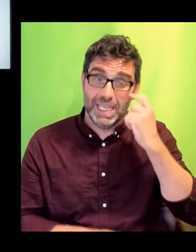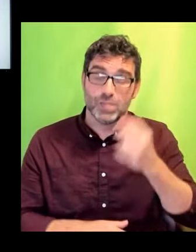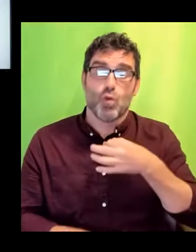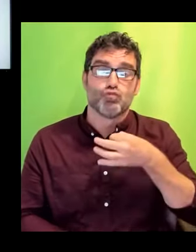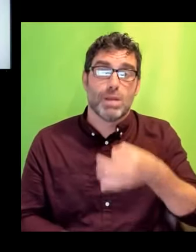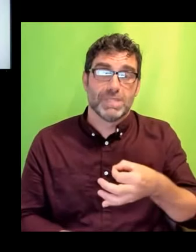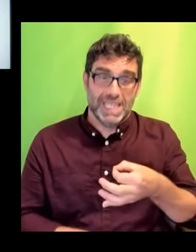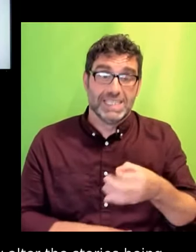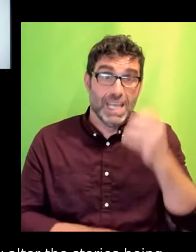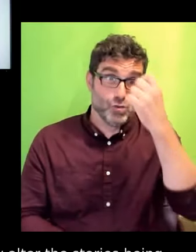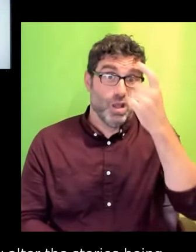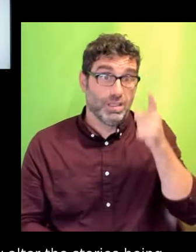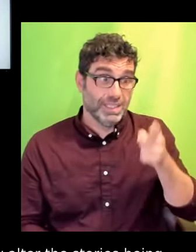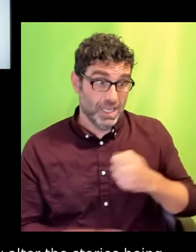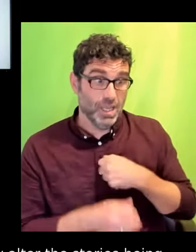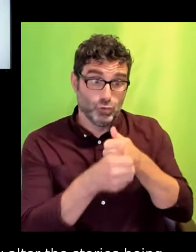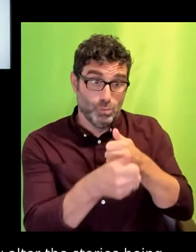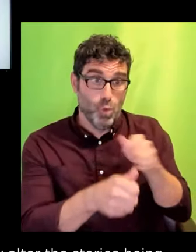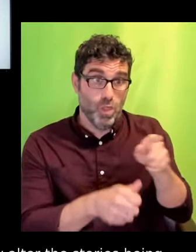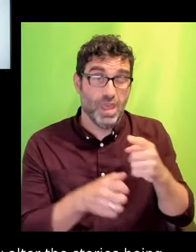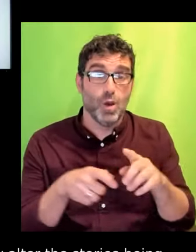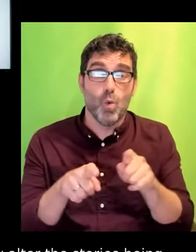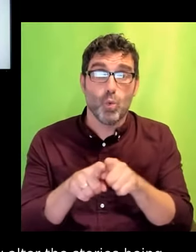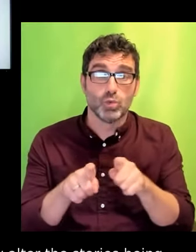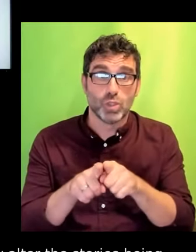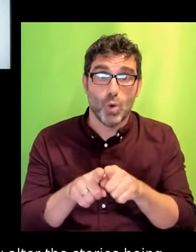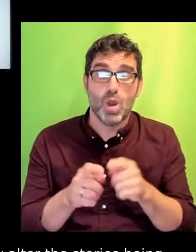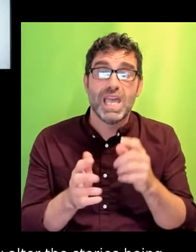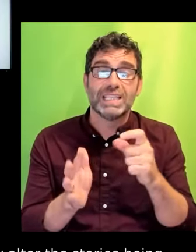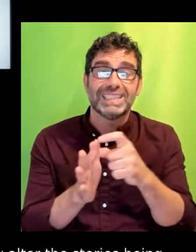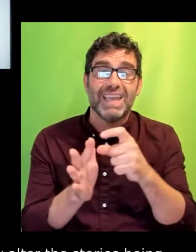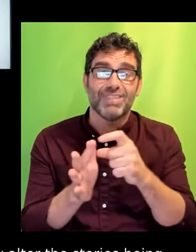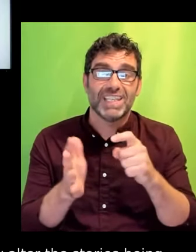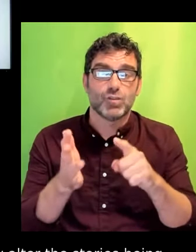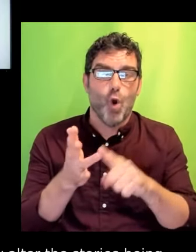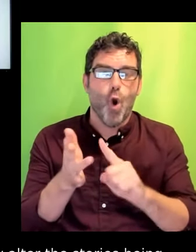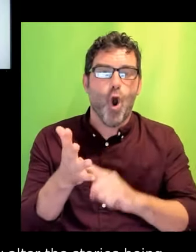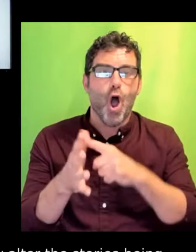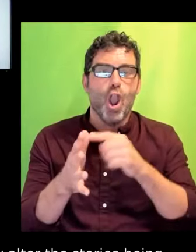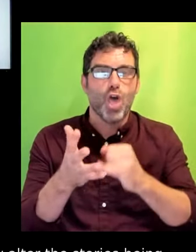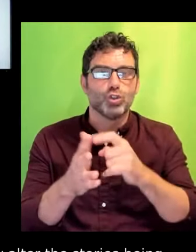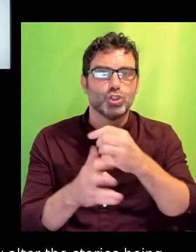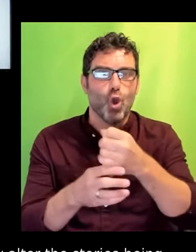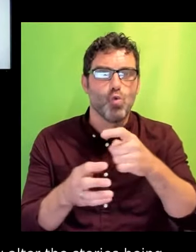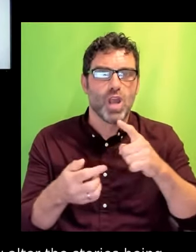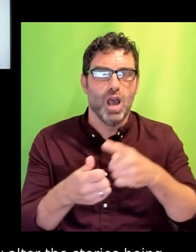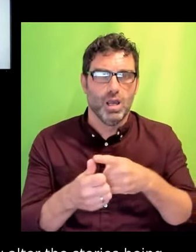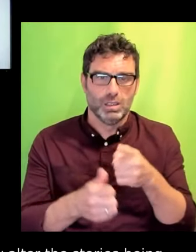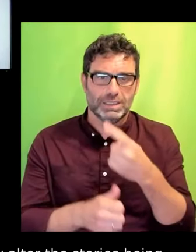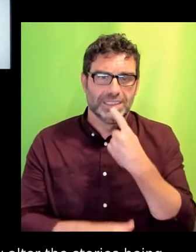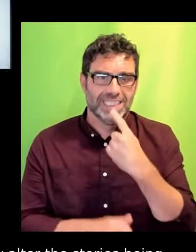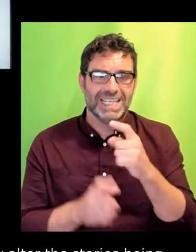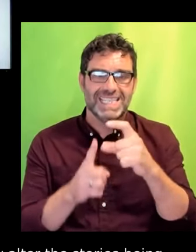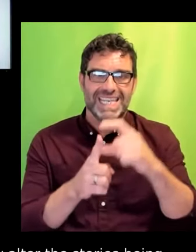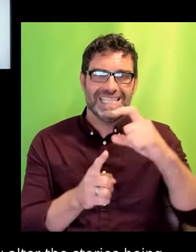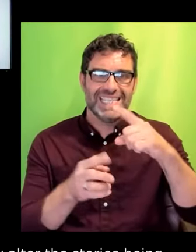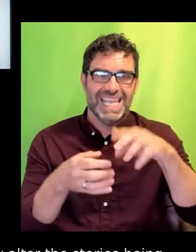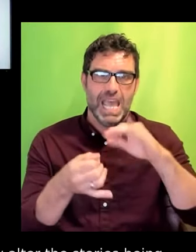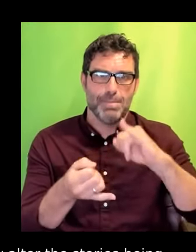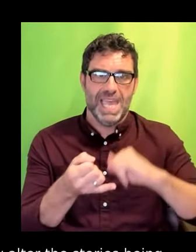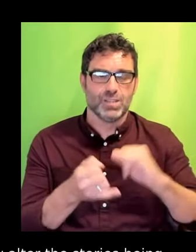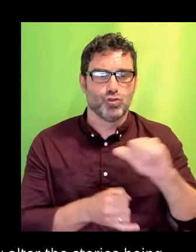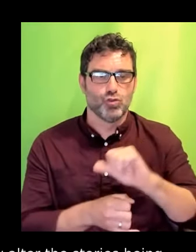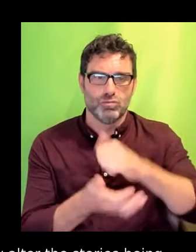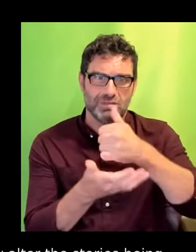also think the plan David Alashoga outlined on this stage last year for DCMS to use its powers to set up a body to enforce these standards